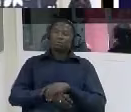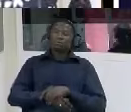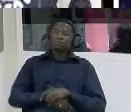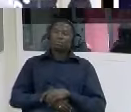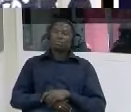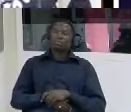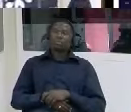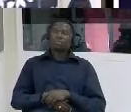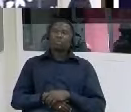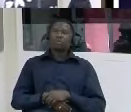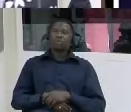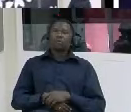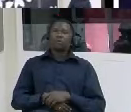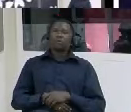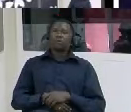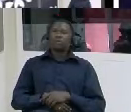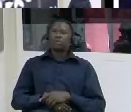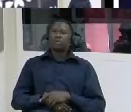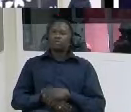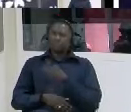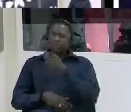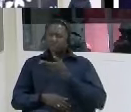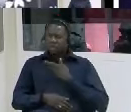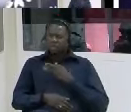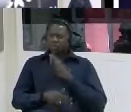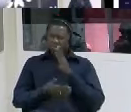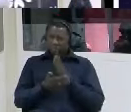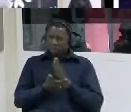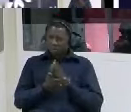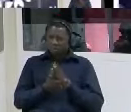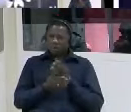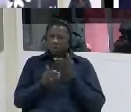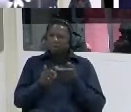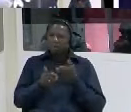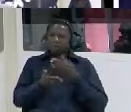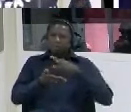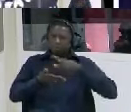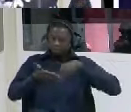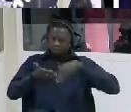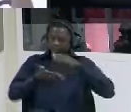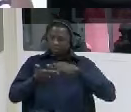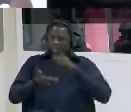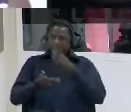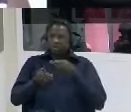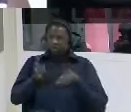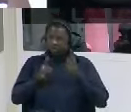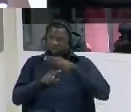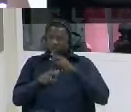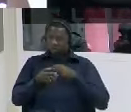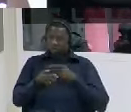do you have a particular um paper that it was reported on that you had in your custody